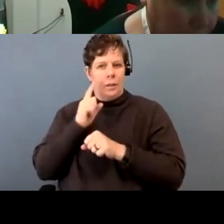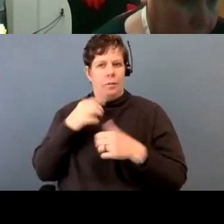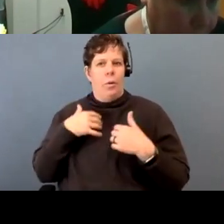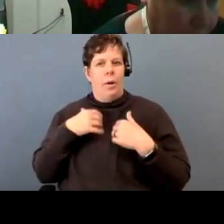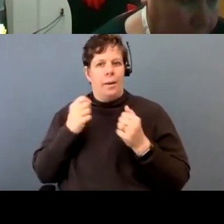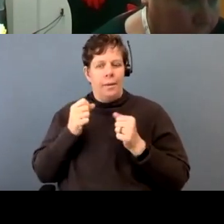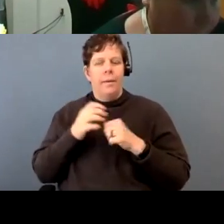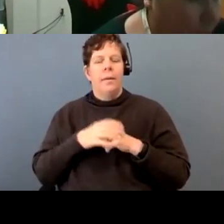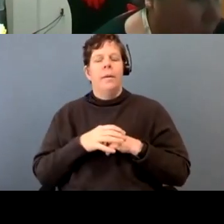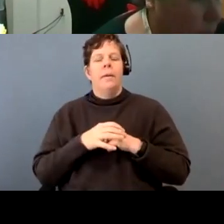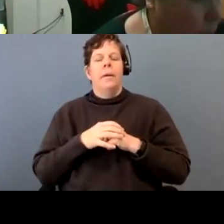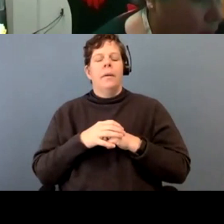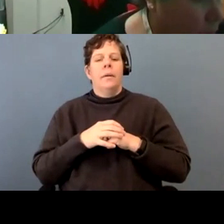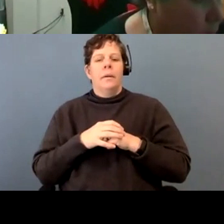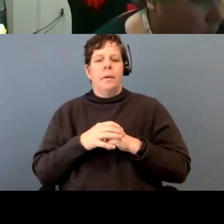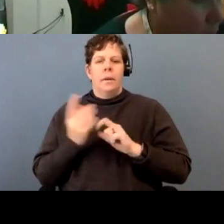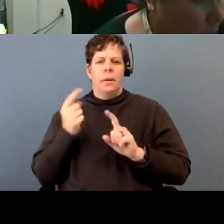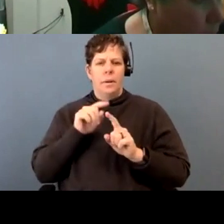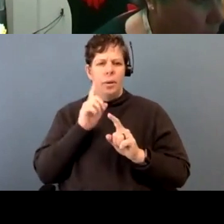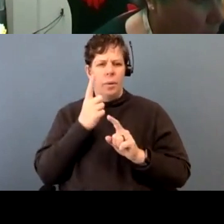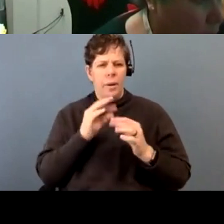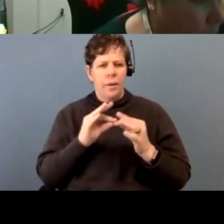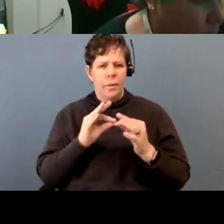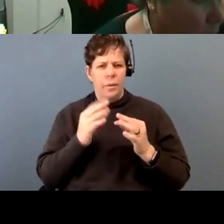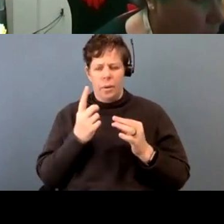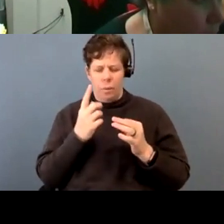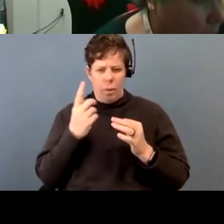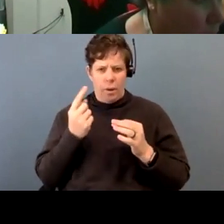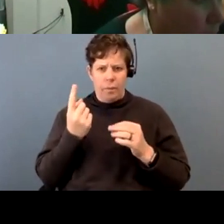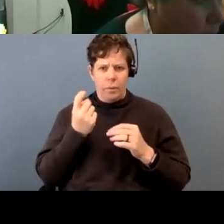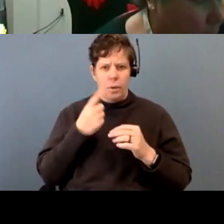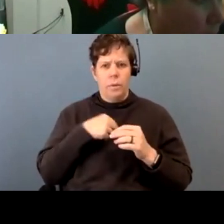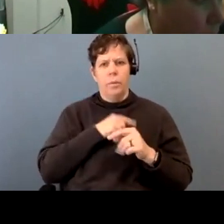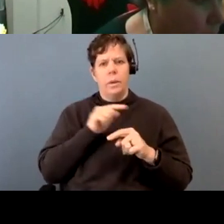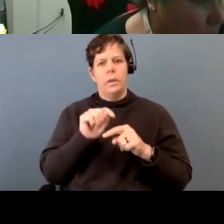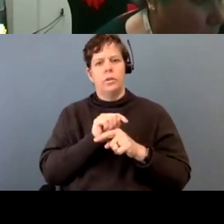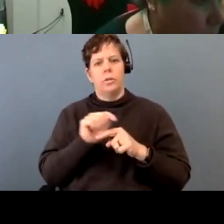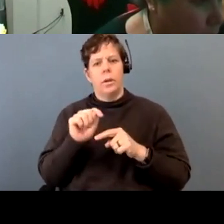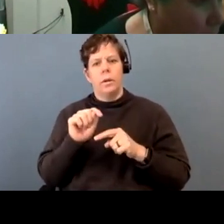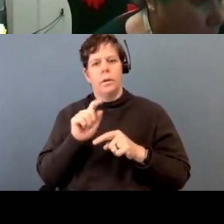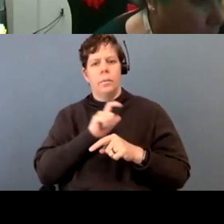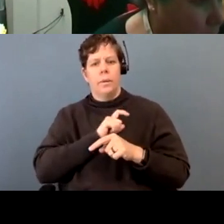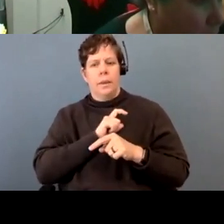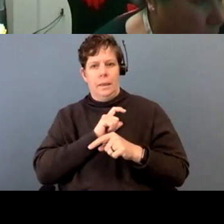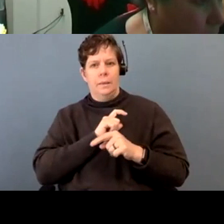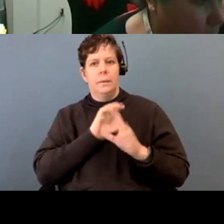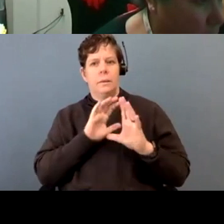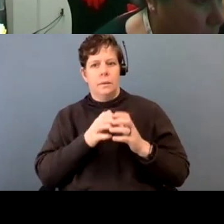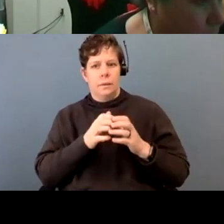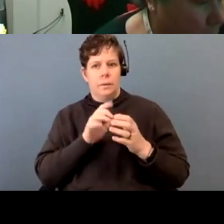um, to go back to one of your, um, questions, we actually do train the police officers, um,